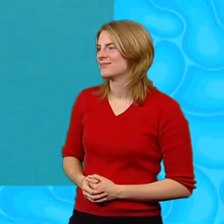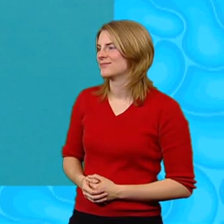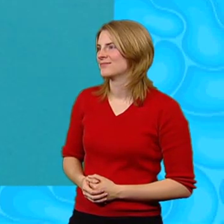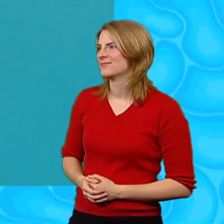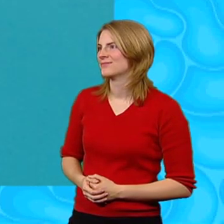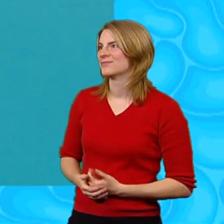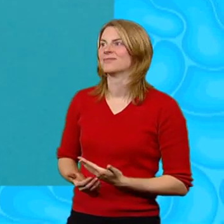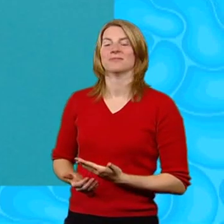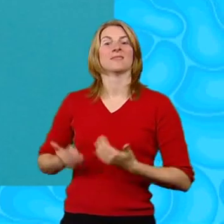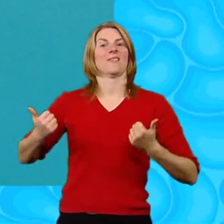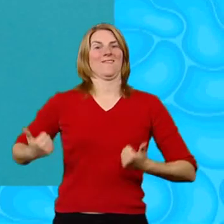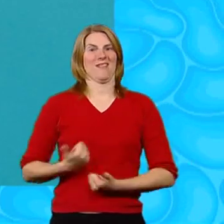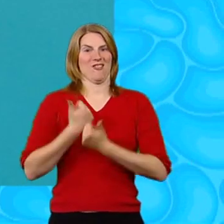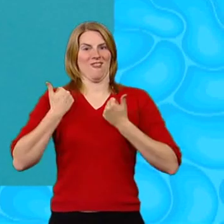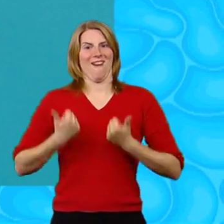All done